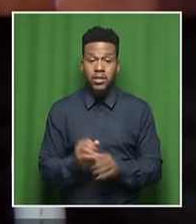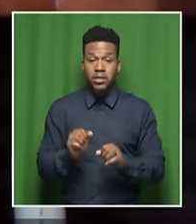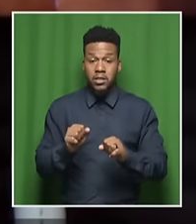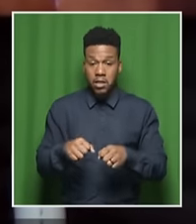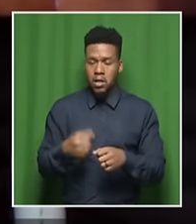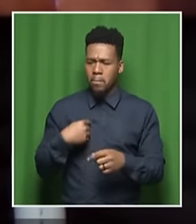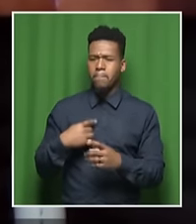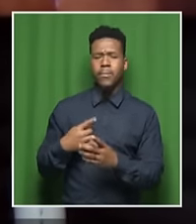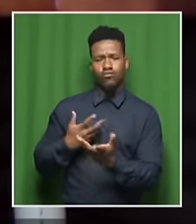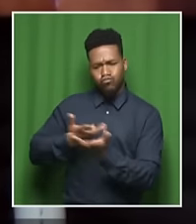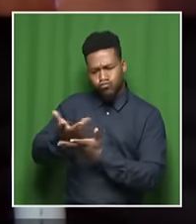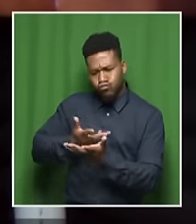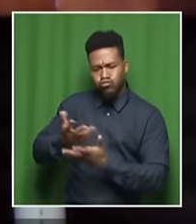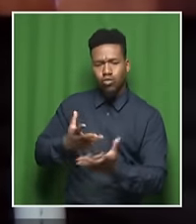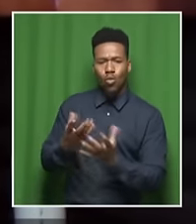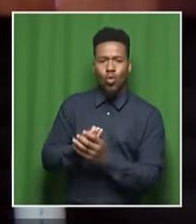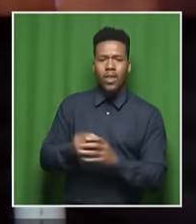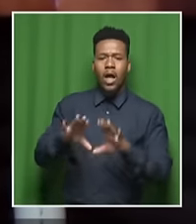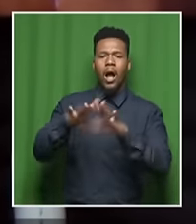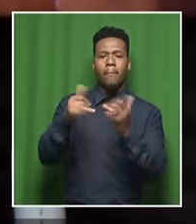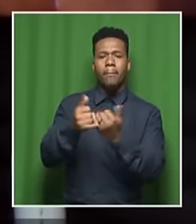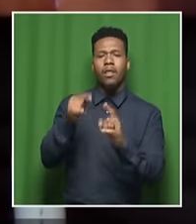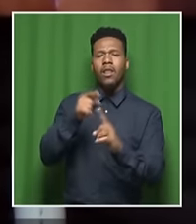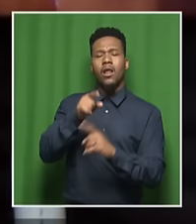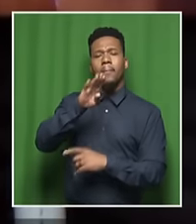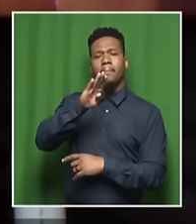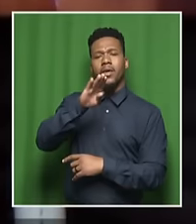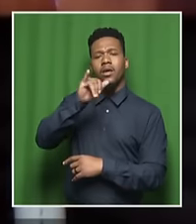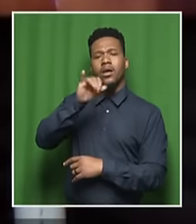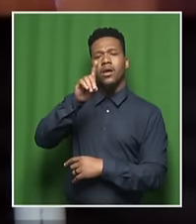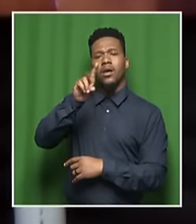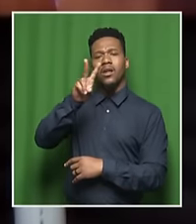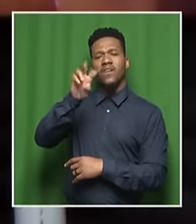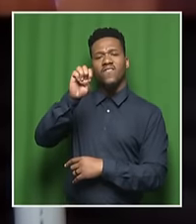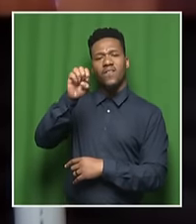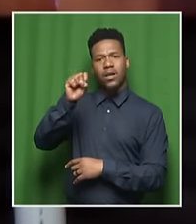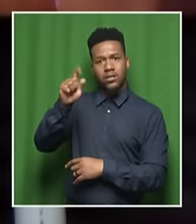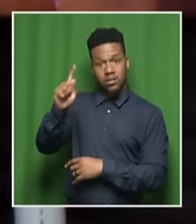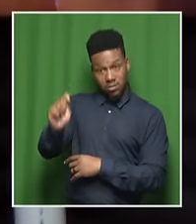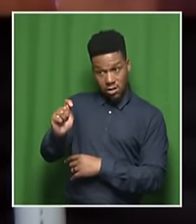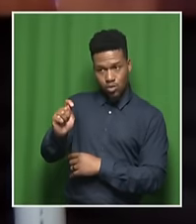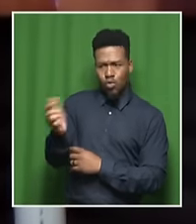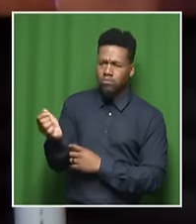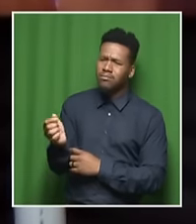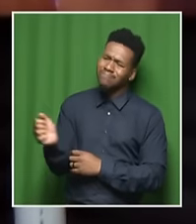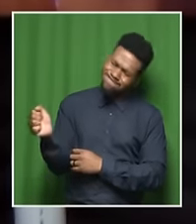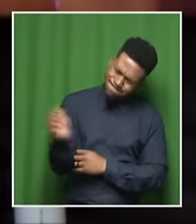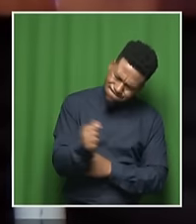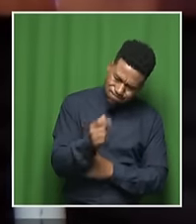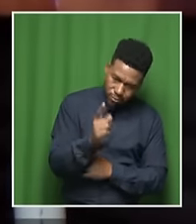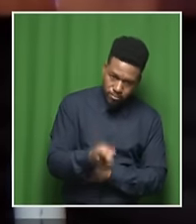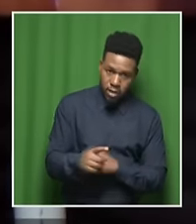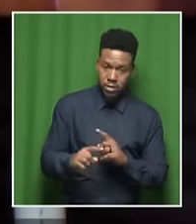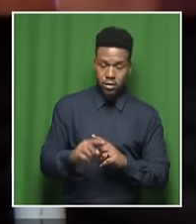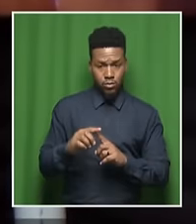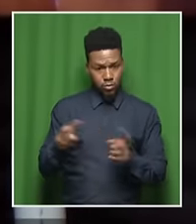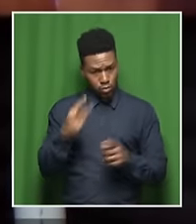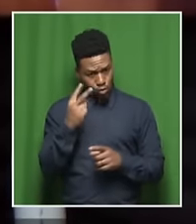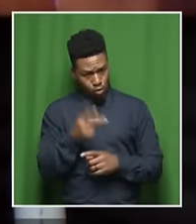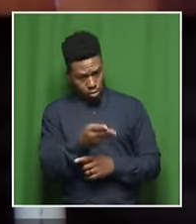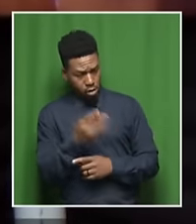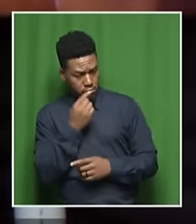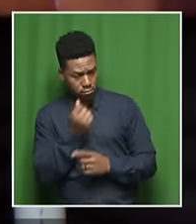Bidvest and advising Bidvest to get into that space, and it looks like Hamotso has beaten him to it, and that's all strength to his arm.